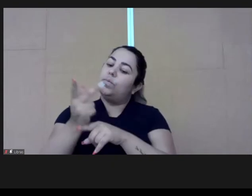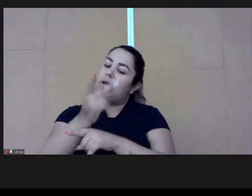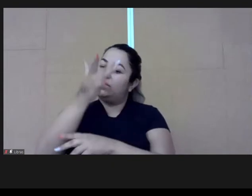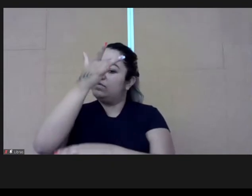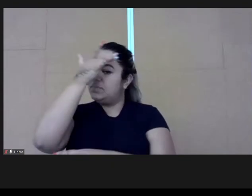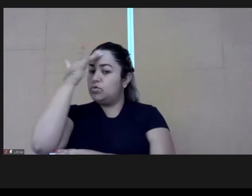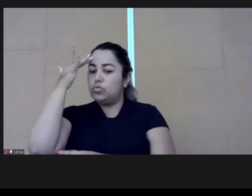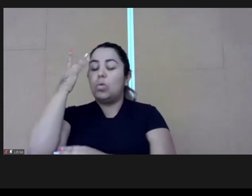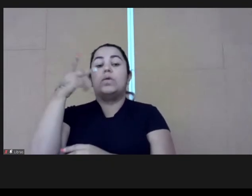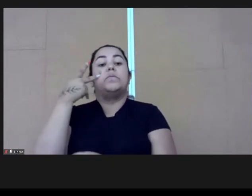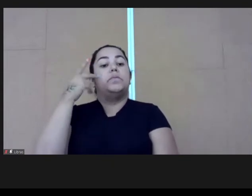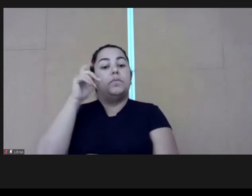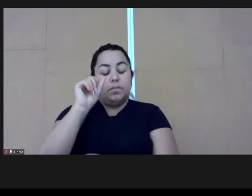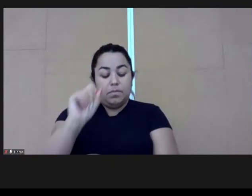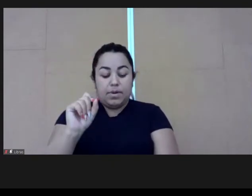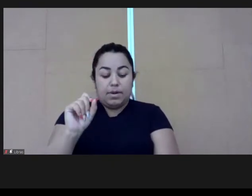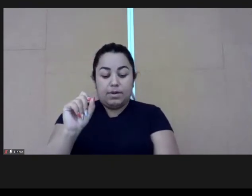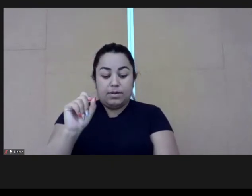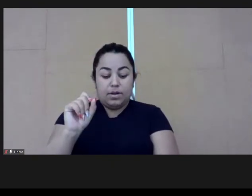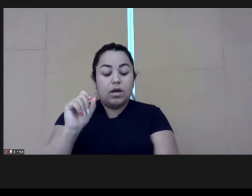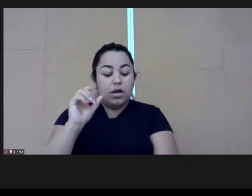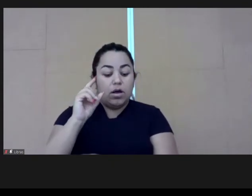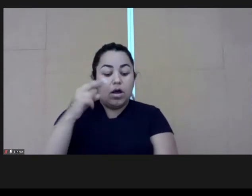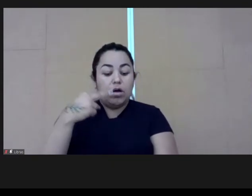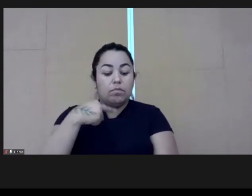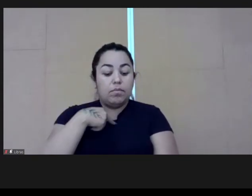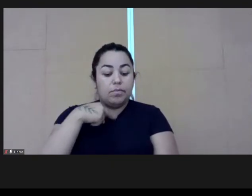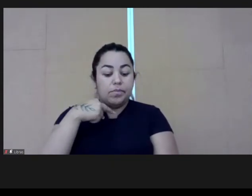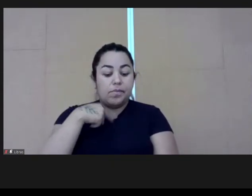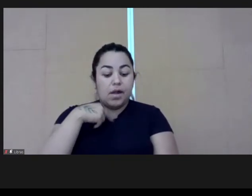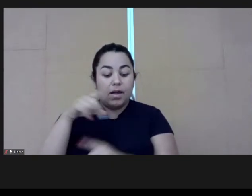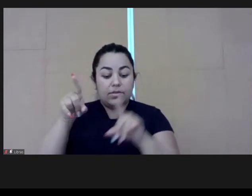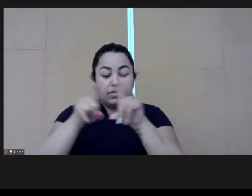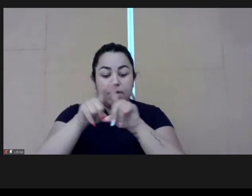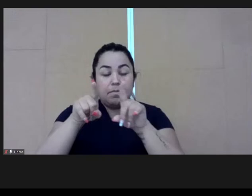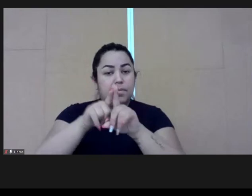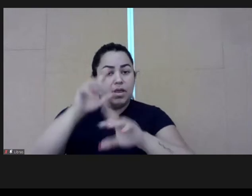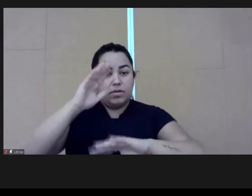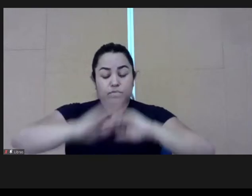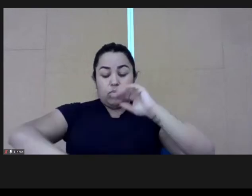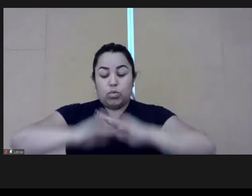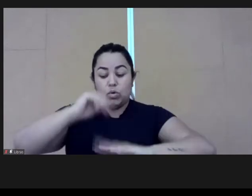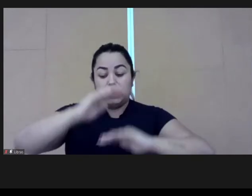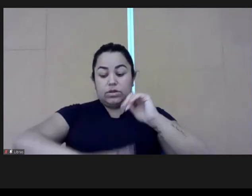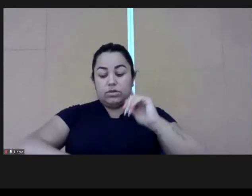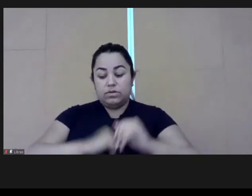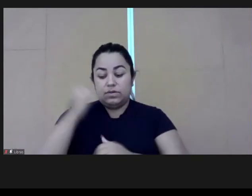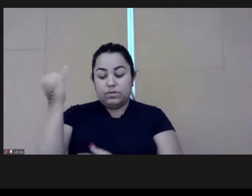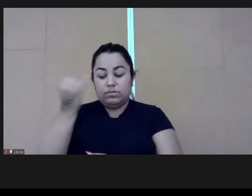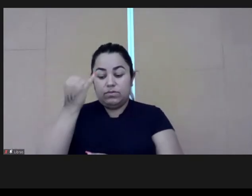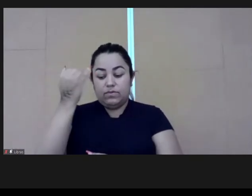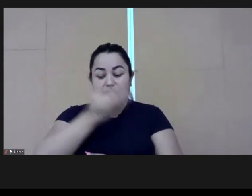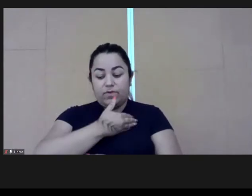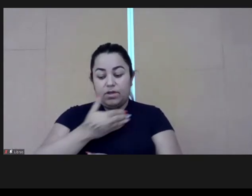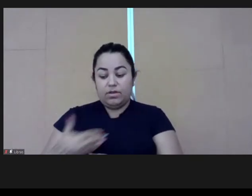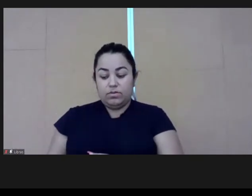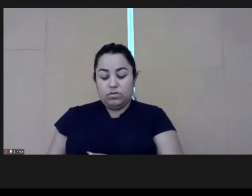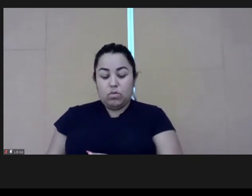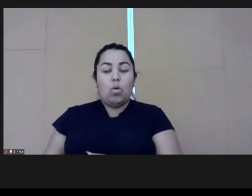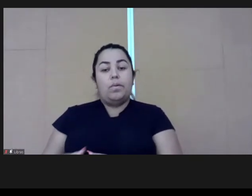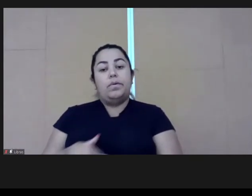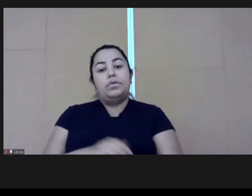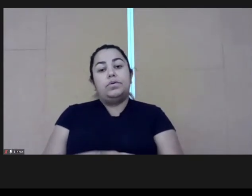can seek people to occupy those important roles in the government.